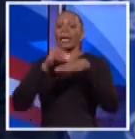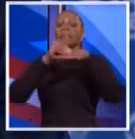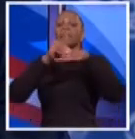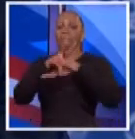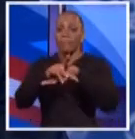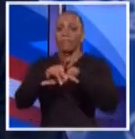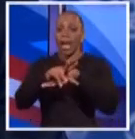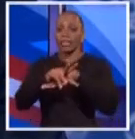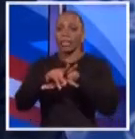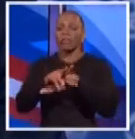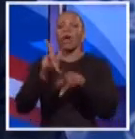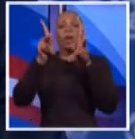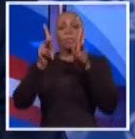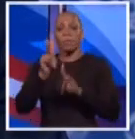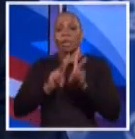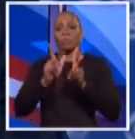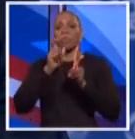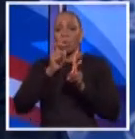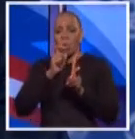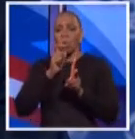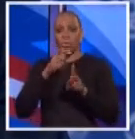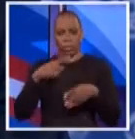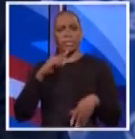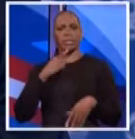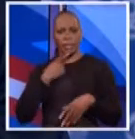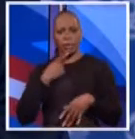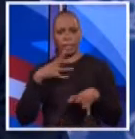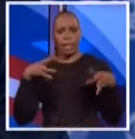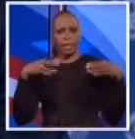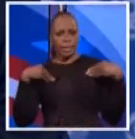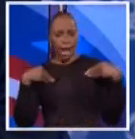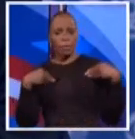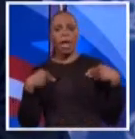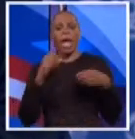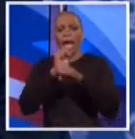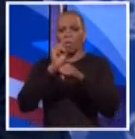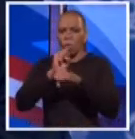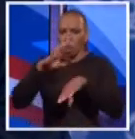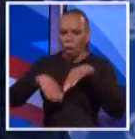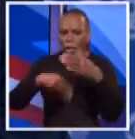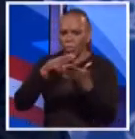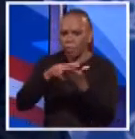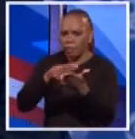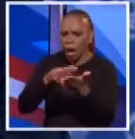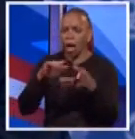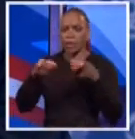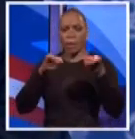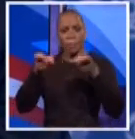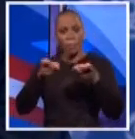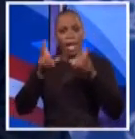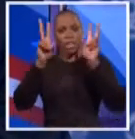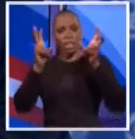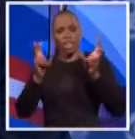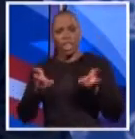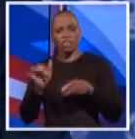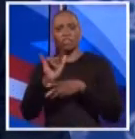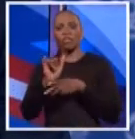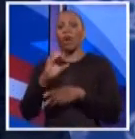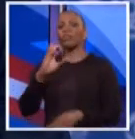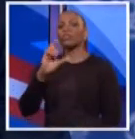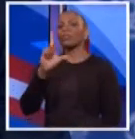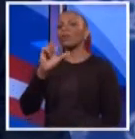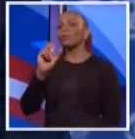his role very seriously. We have done a lot of work on the fund, working on emerging manager issues, thinking about issues of climate change.